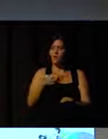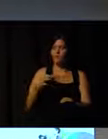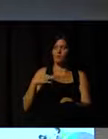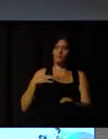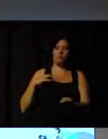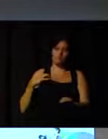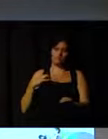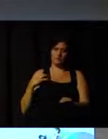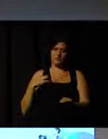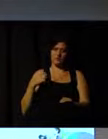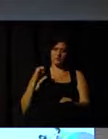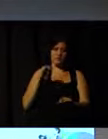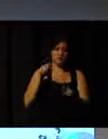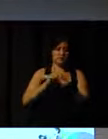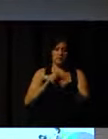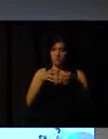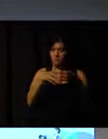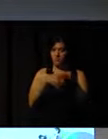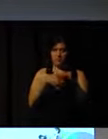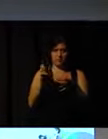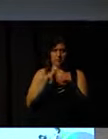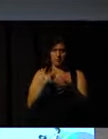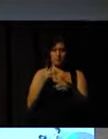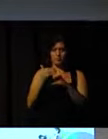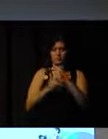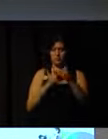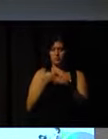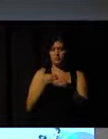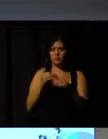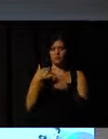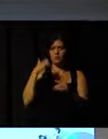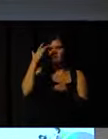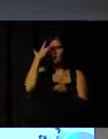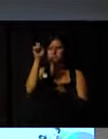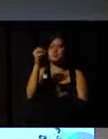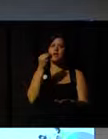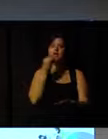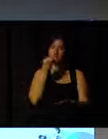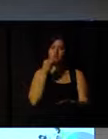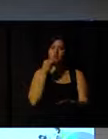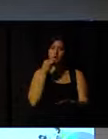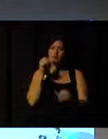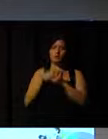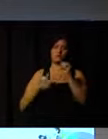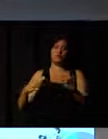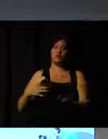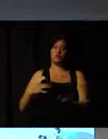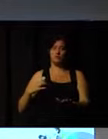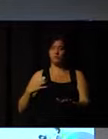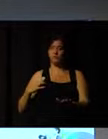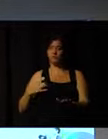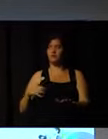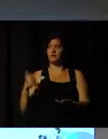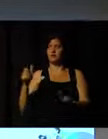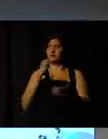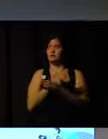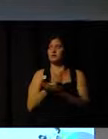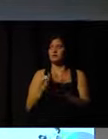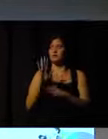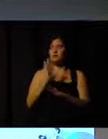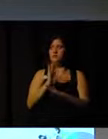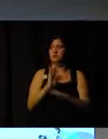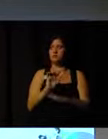part of that process, they don't even realize that they're becoming a volunteer. They're just gradually helping out a little bit more.